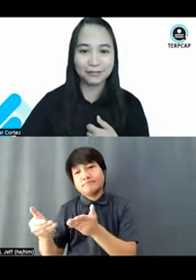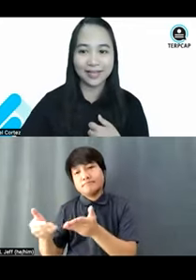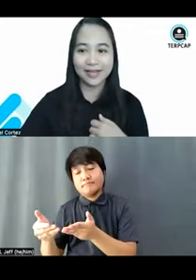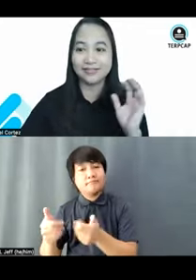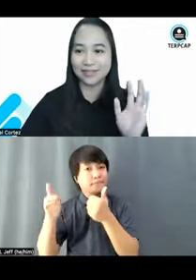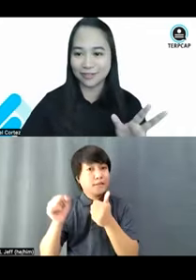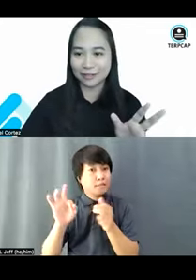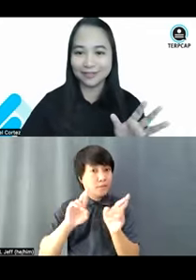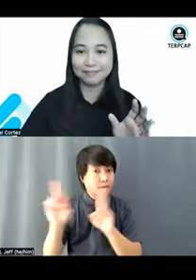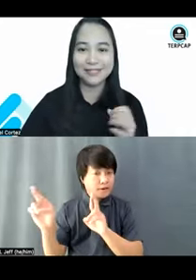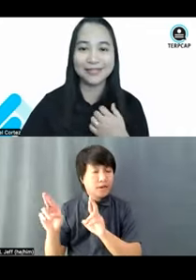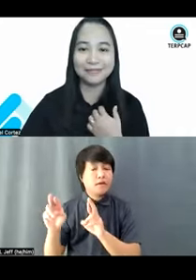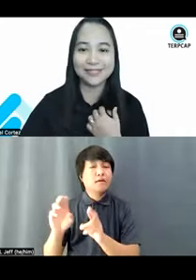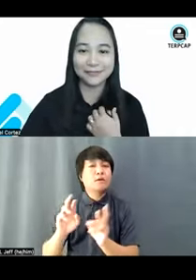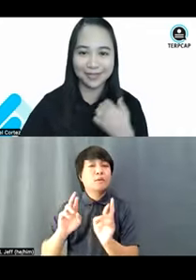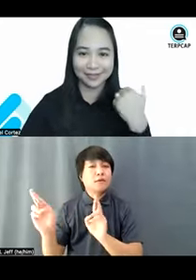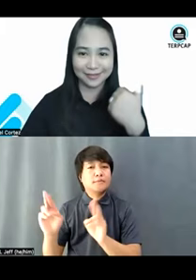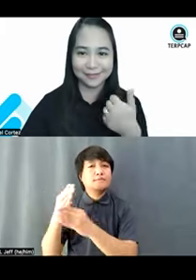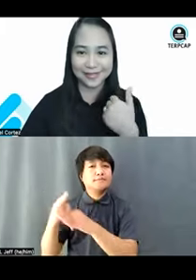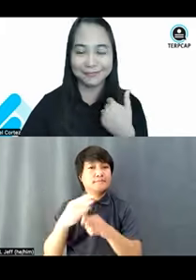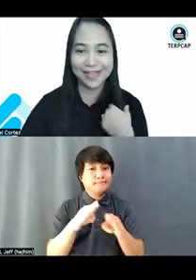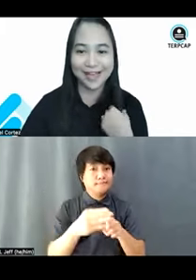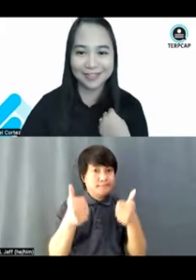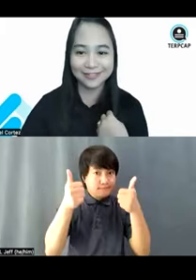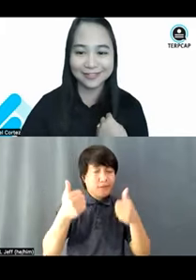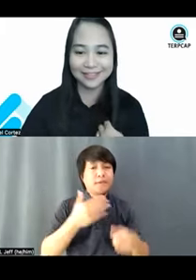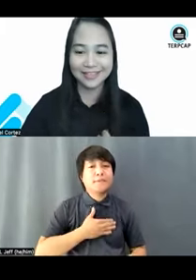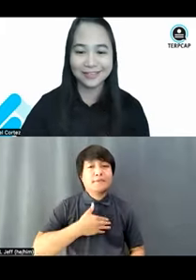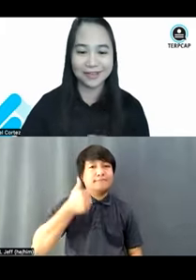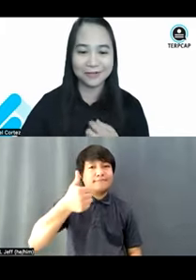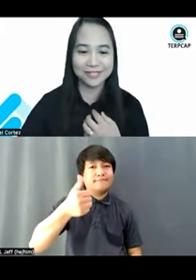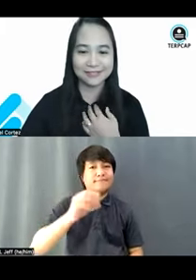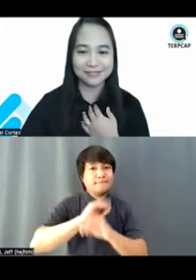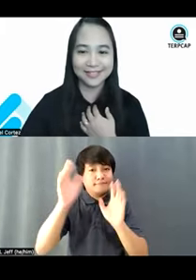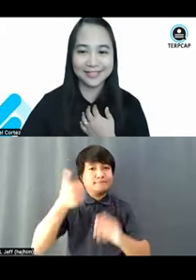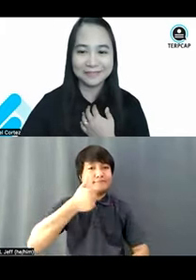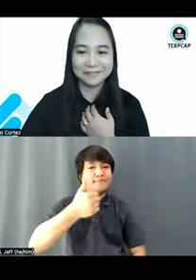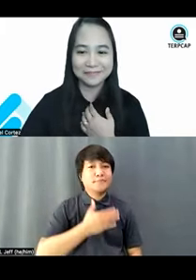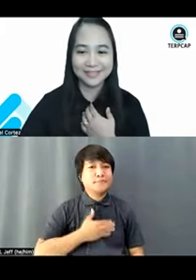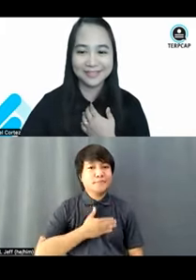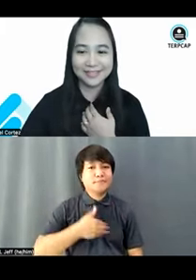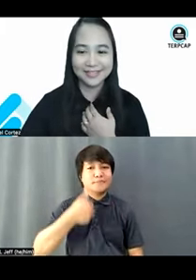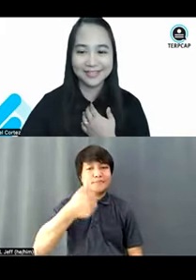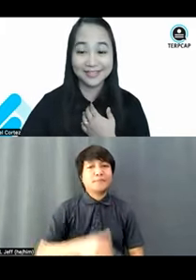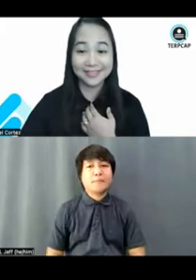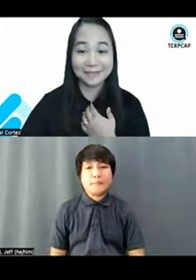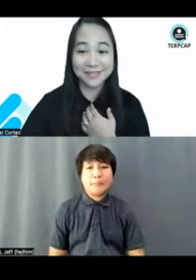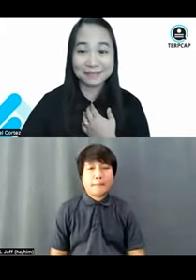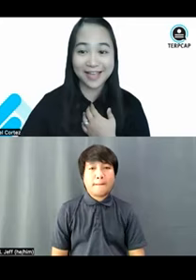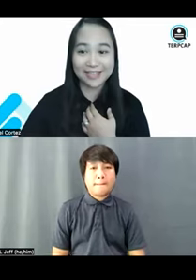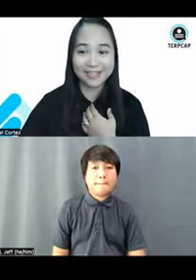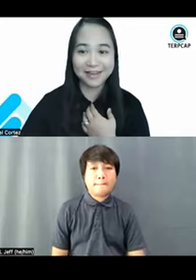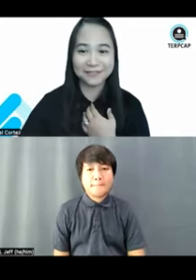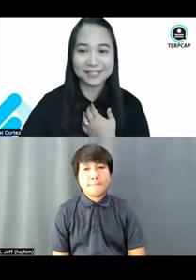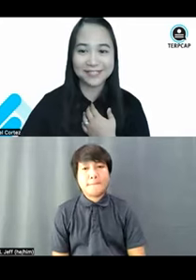part of the breakout session, can you please give me a thumbs up reaction, if everyone's ready? Thumbs